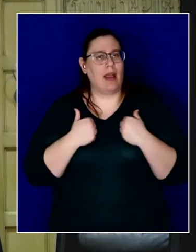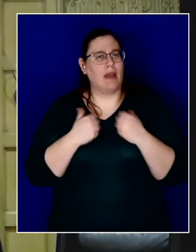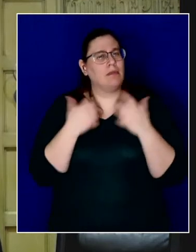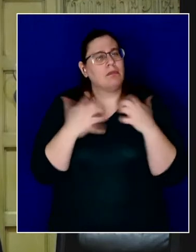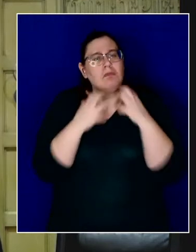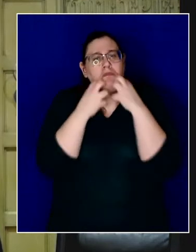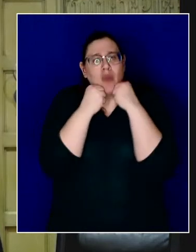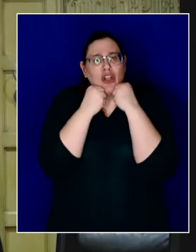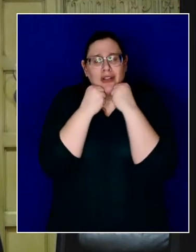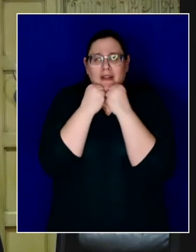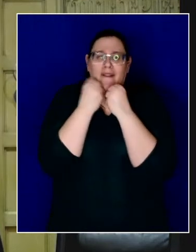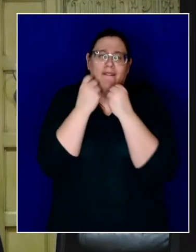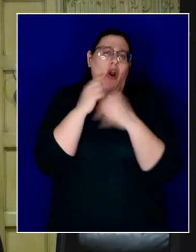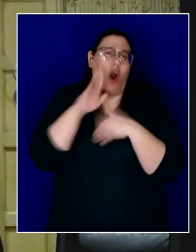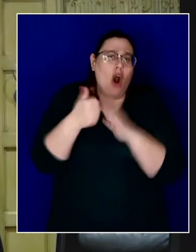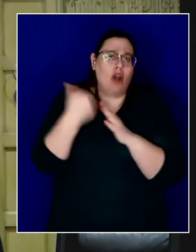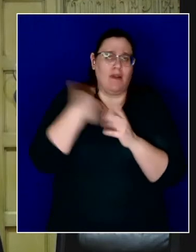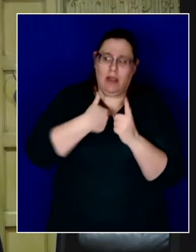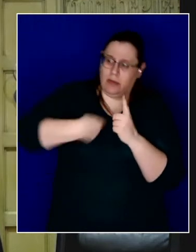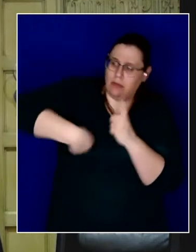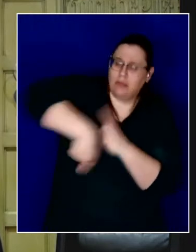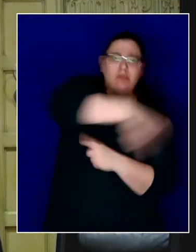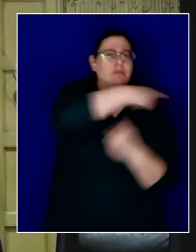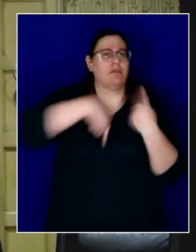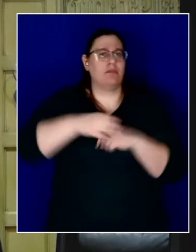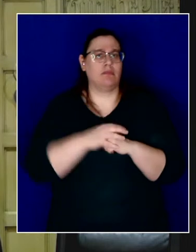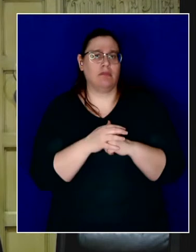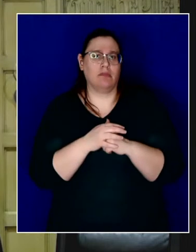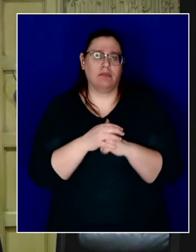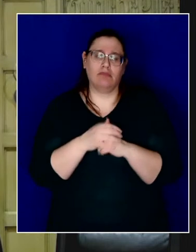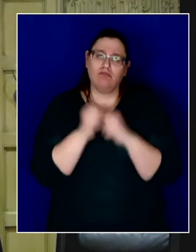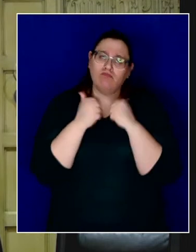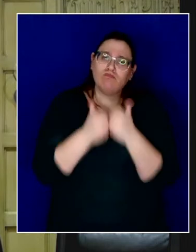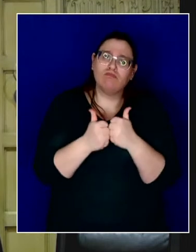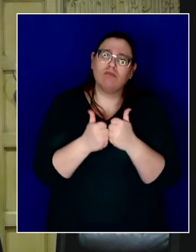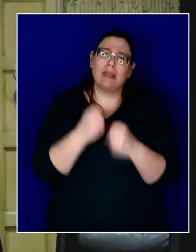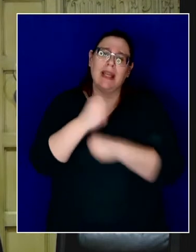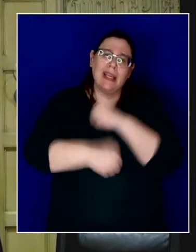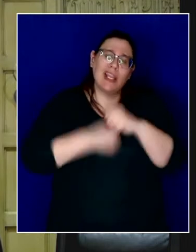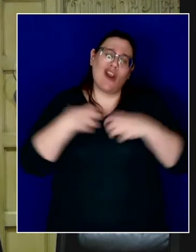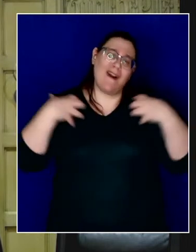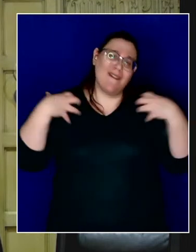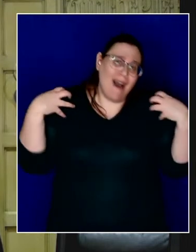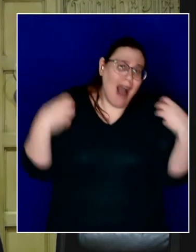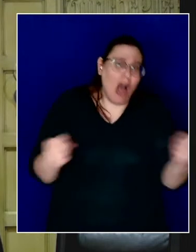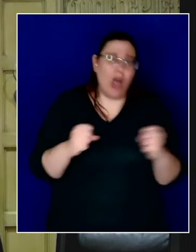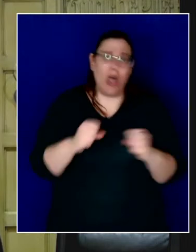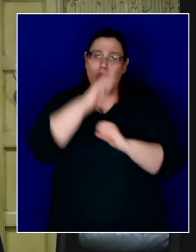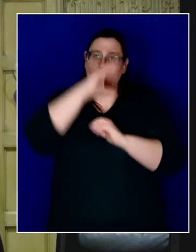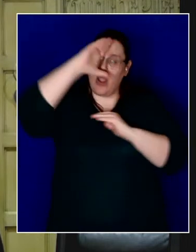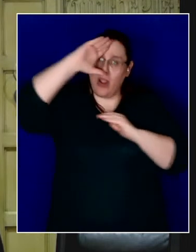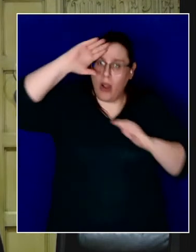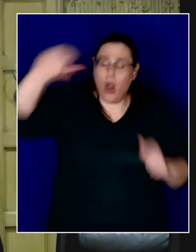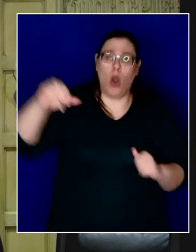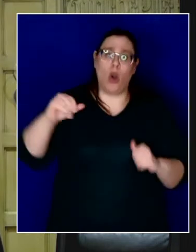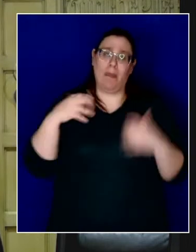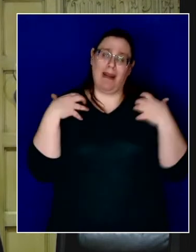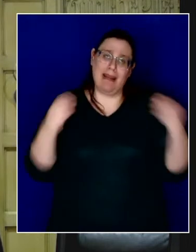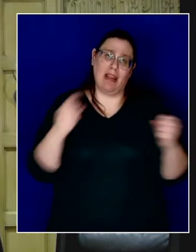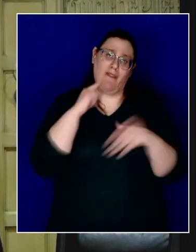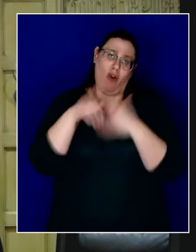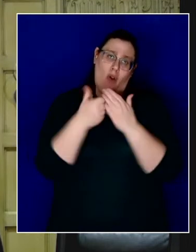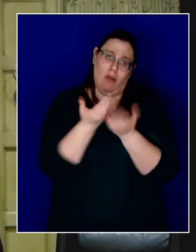around each and every one of us. I wish you all a year of health, and of hope, and of healing,